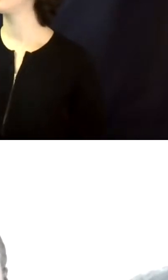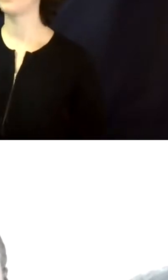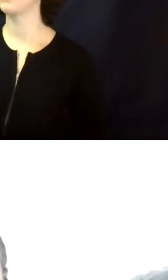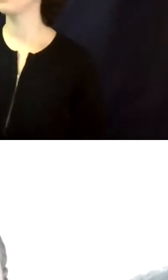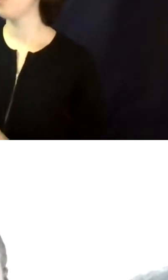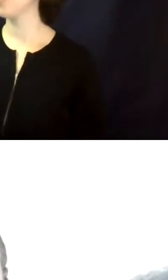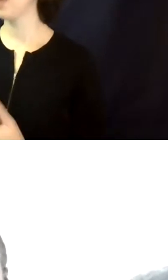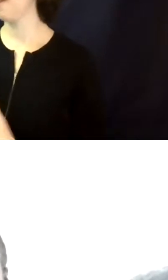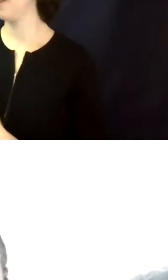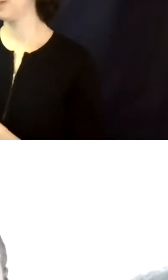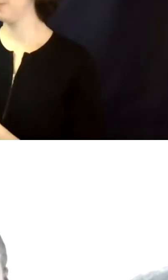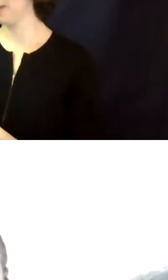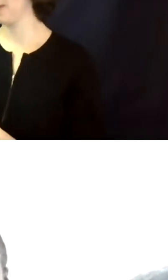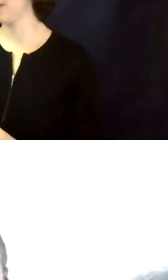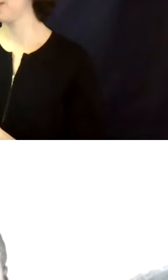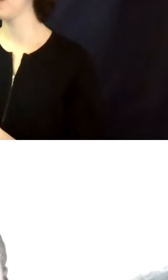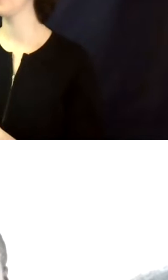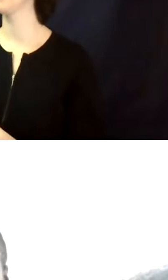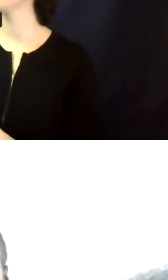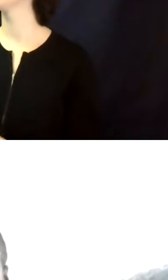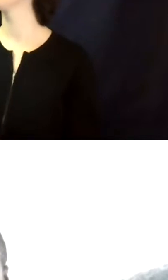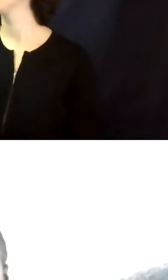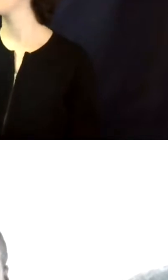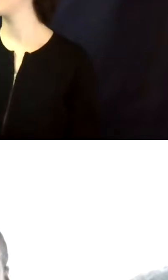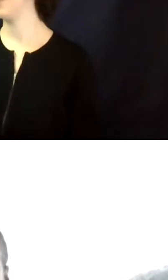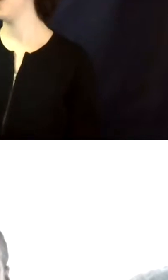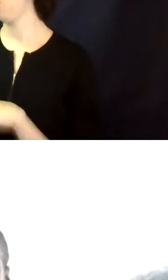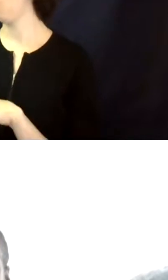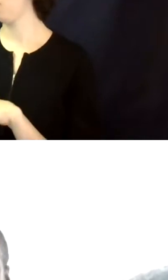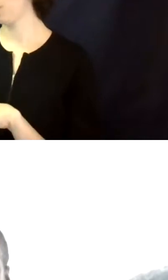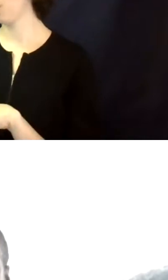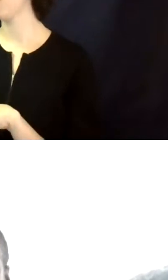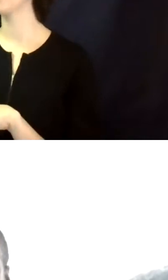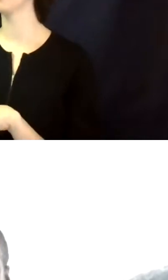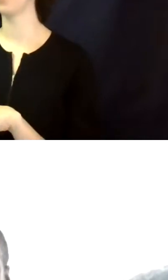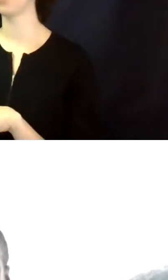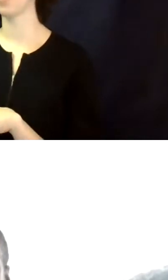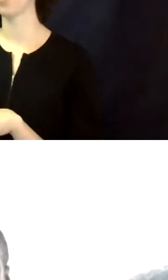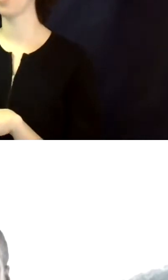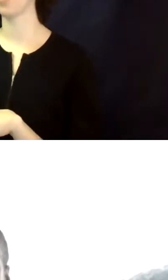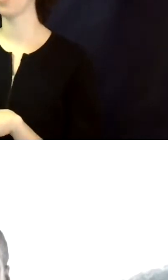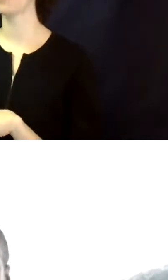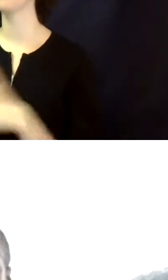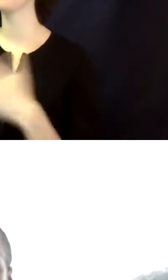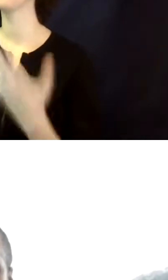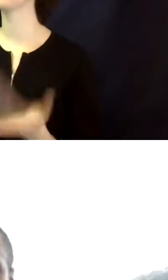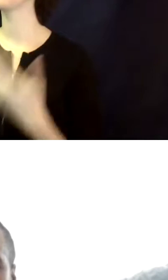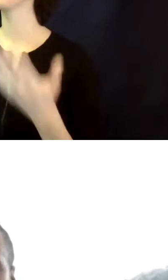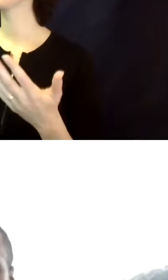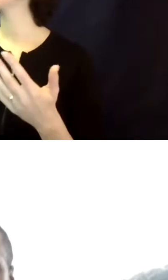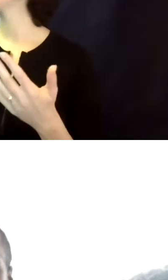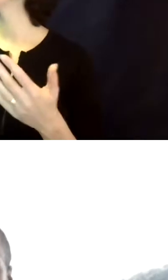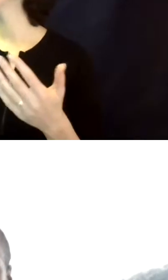disability that is, um, at least 18. And, um, there, if you look at the two,